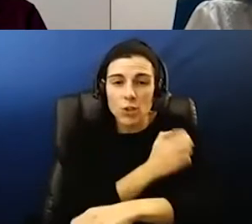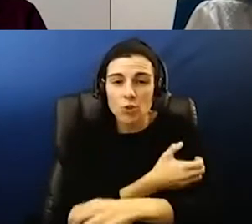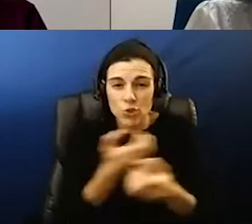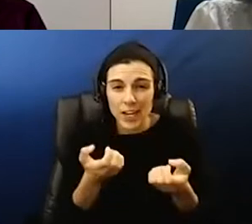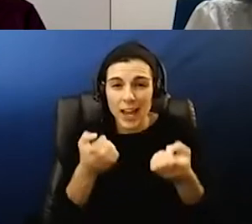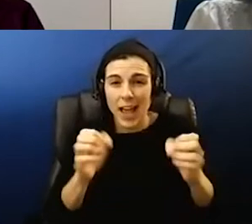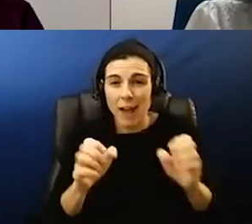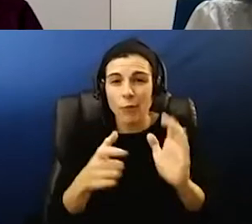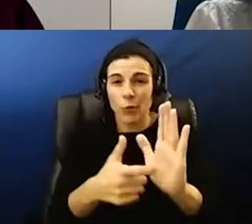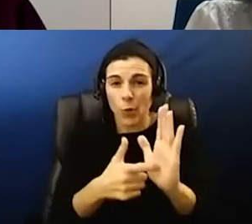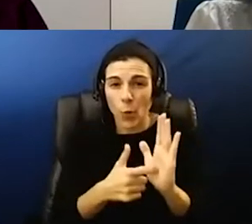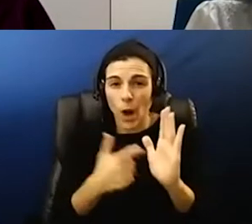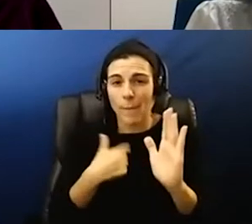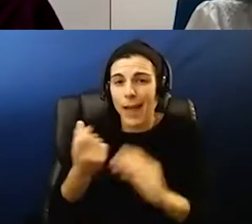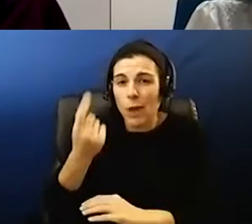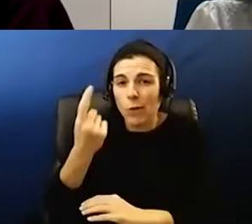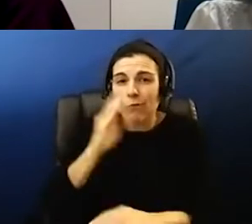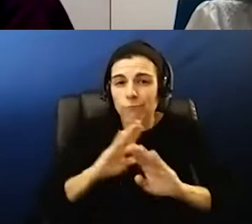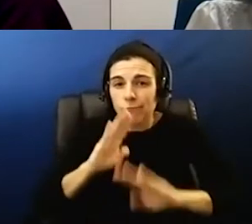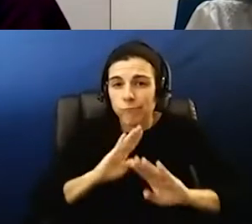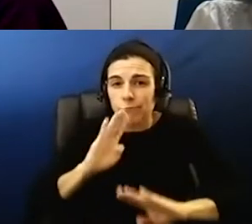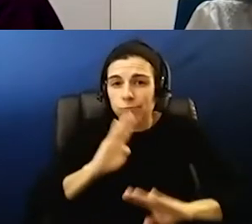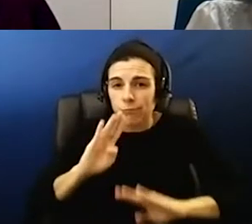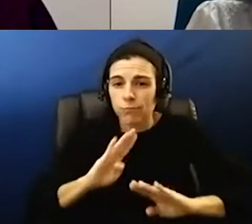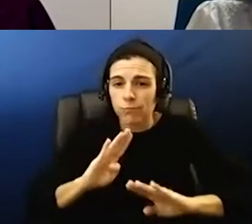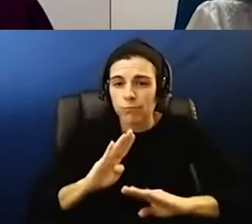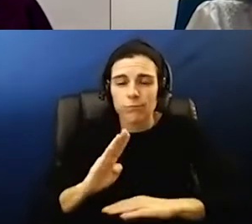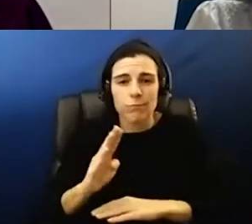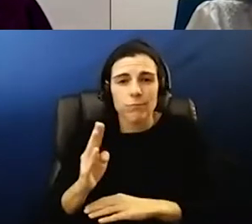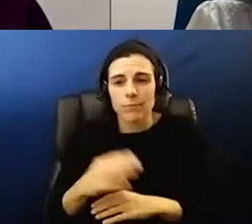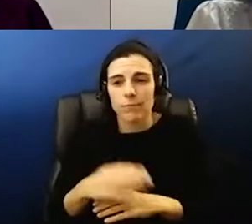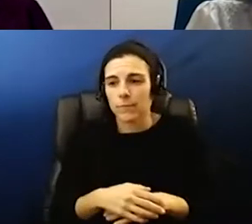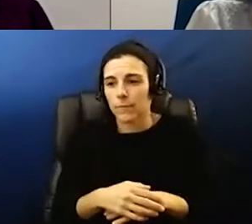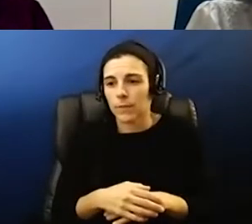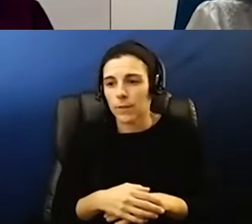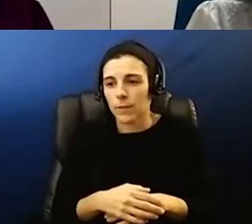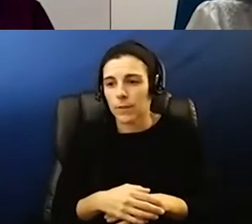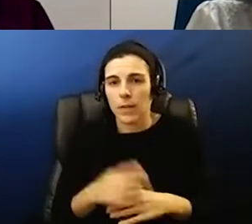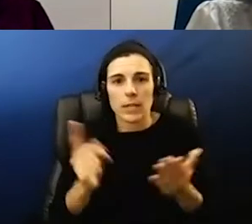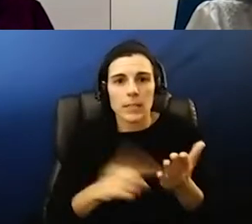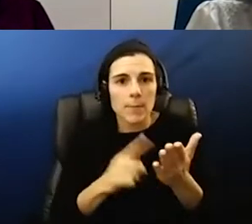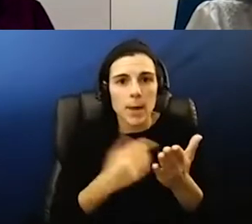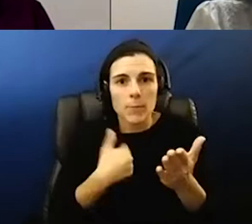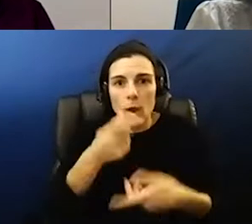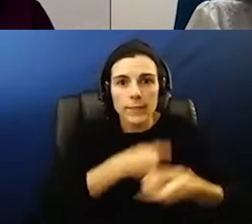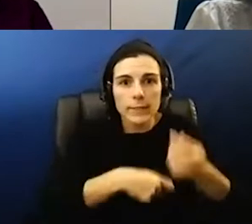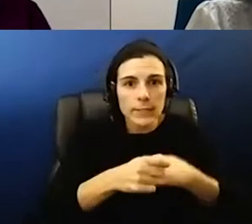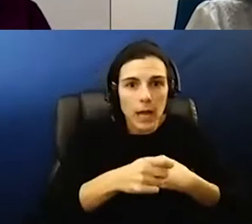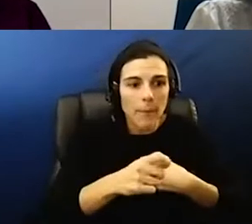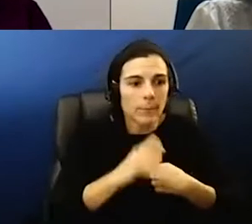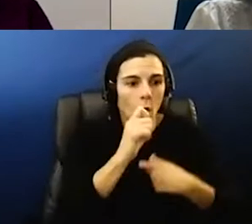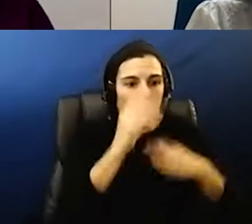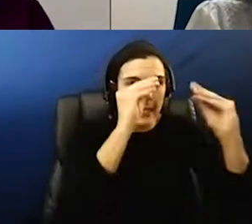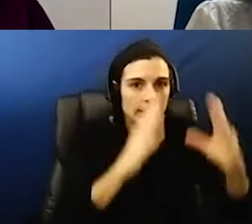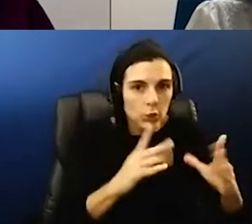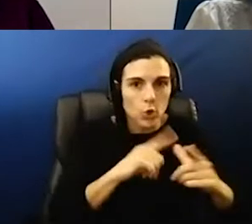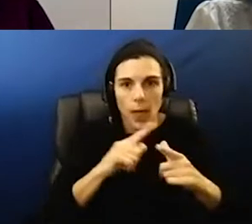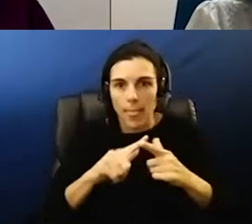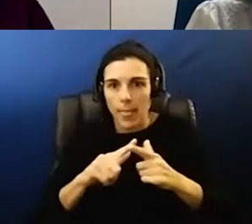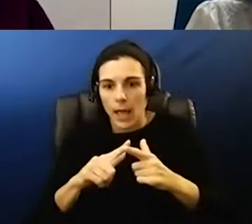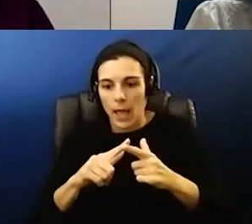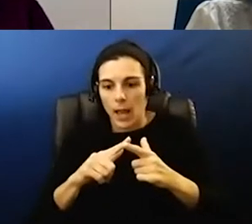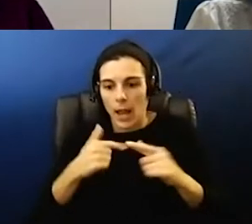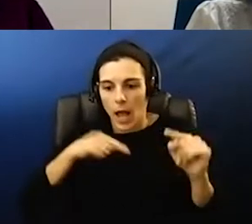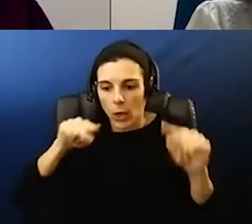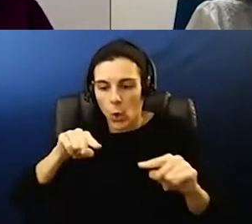goes into it but i understand the frustration where on a given day we have a substitute rather than the teacher or all of a sudden i'm at school